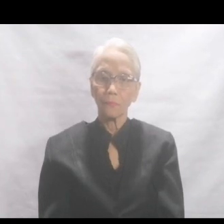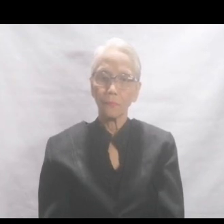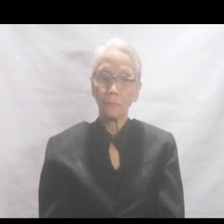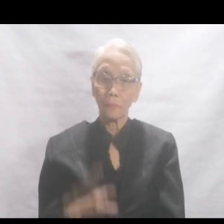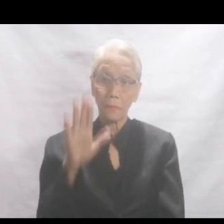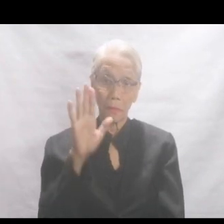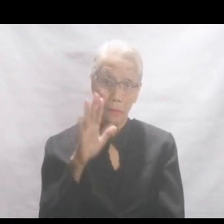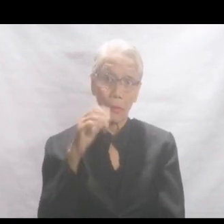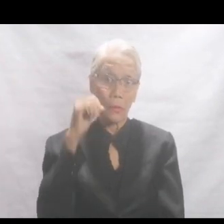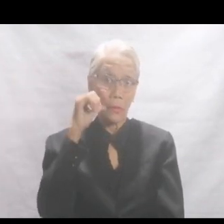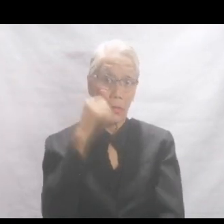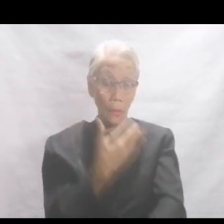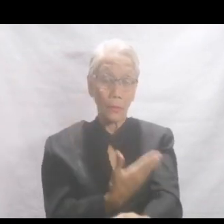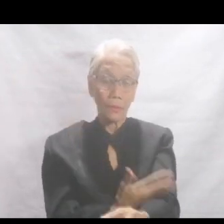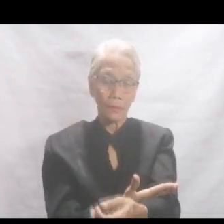your daughter la.